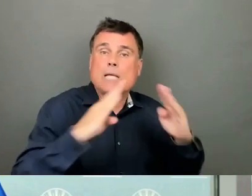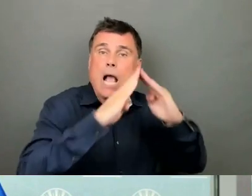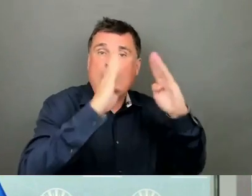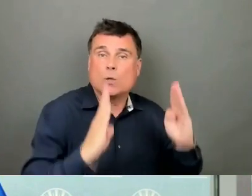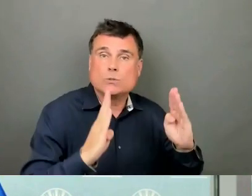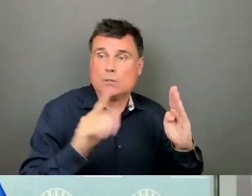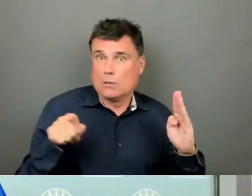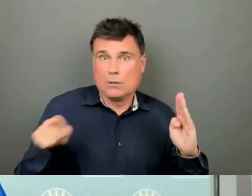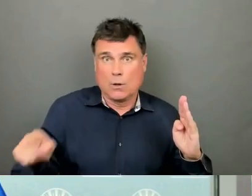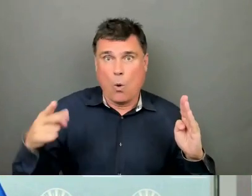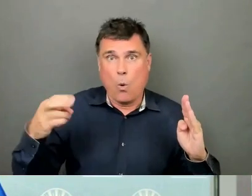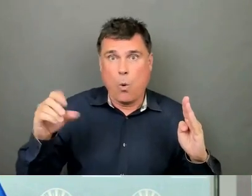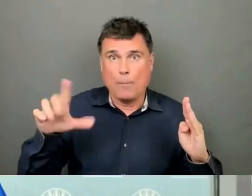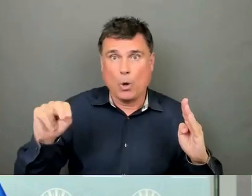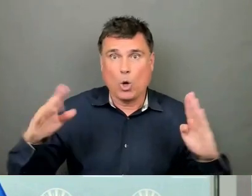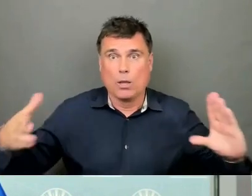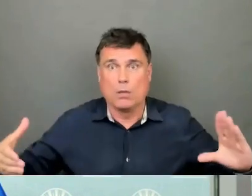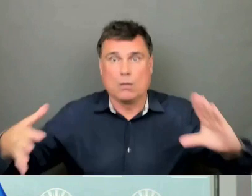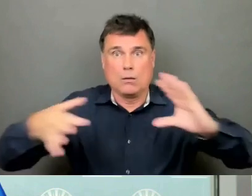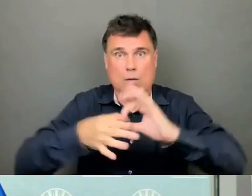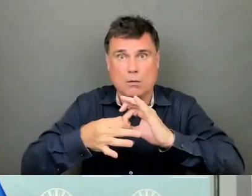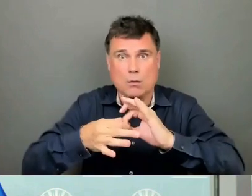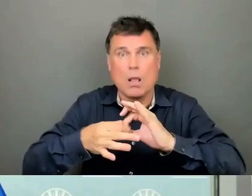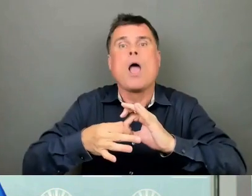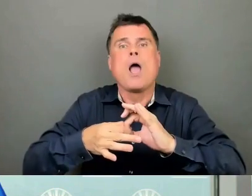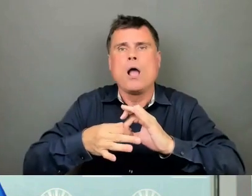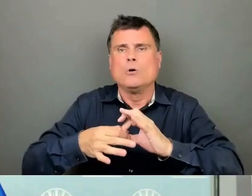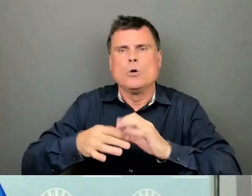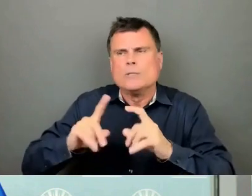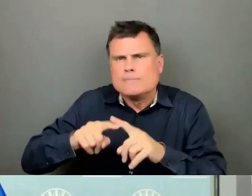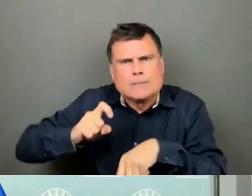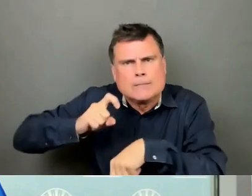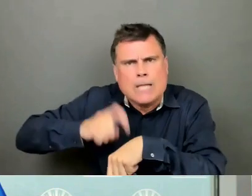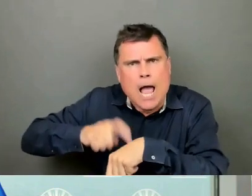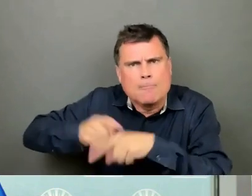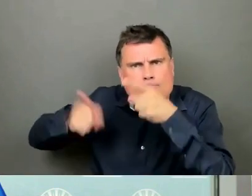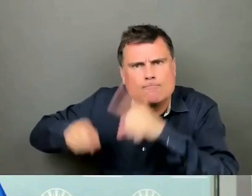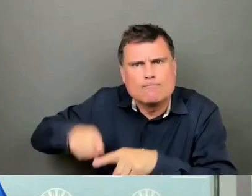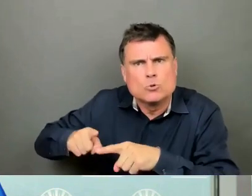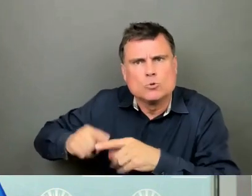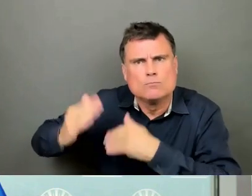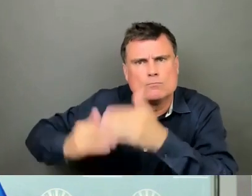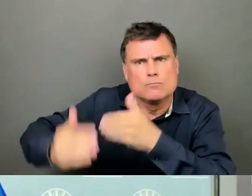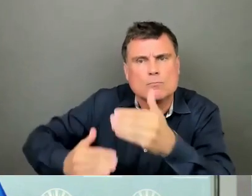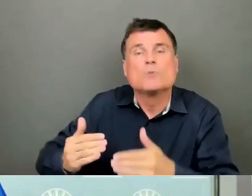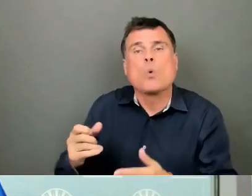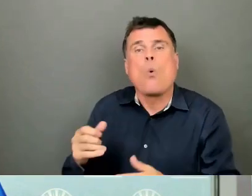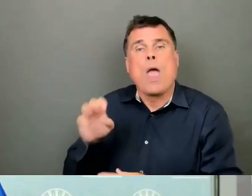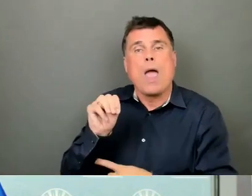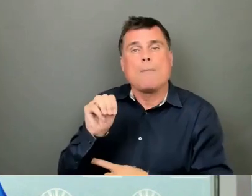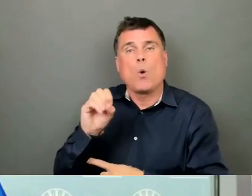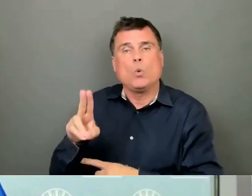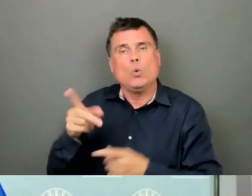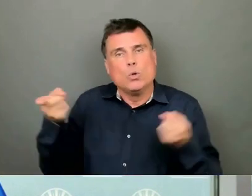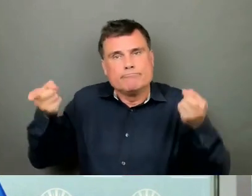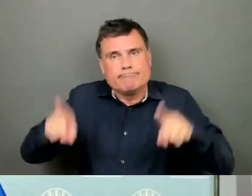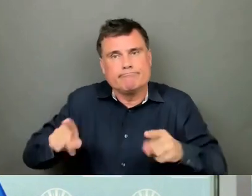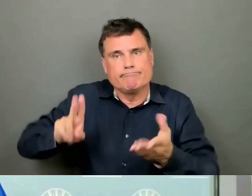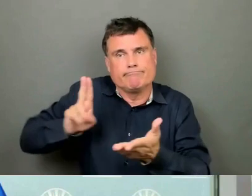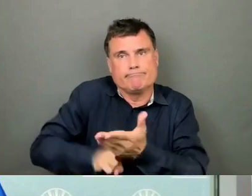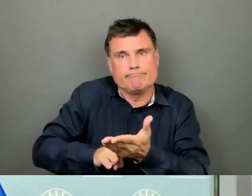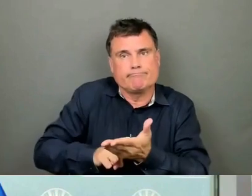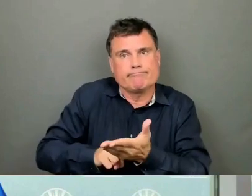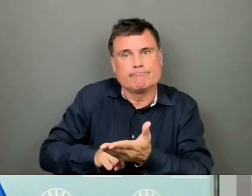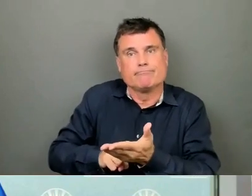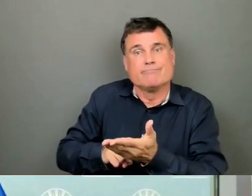with an ambitious but realistic set of timelines for a memorandum of understanding to get the remaining 167 affordable units at Little